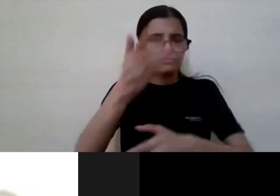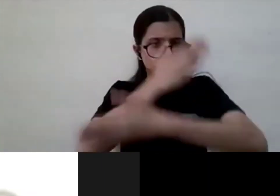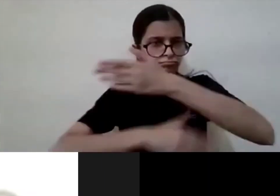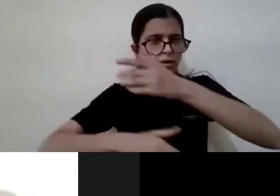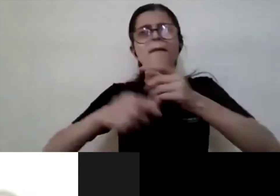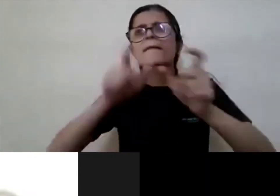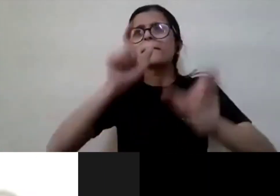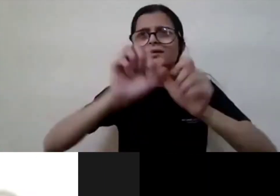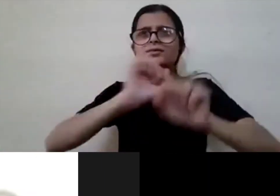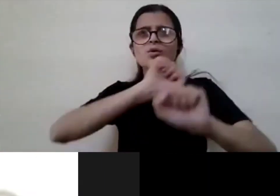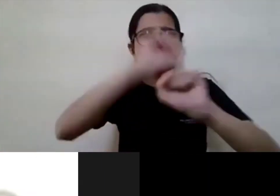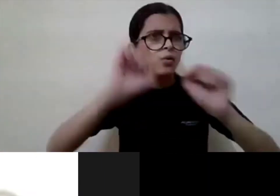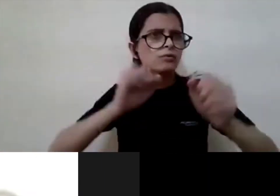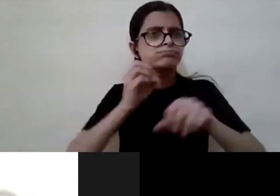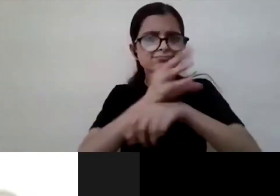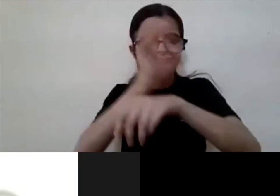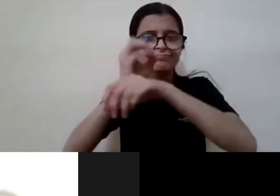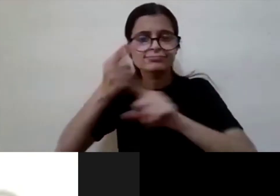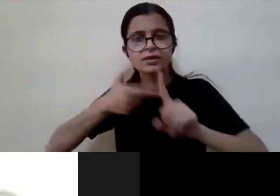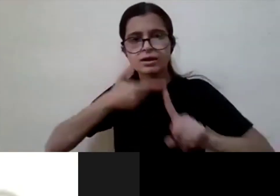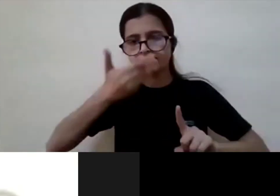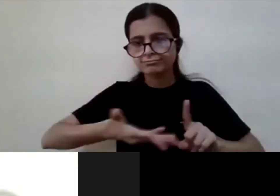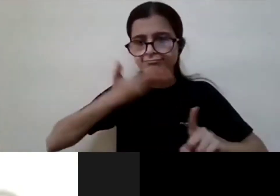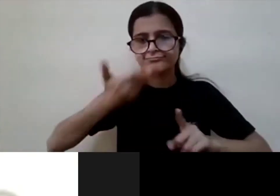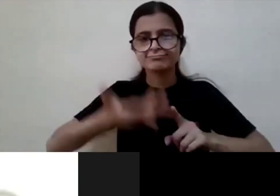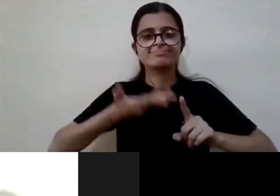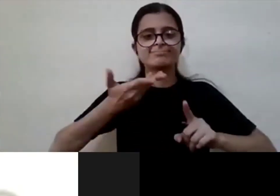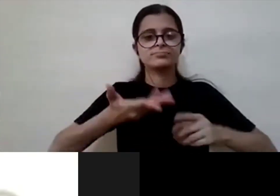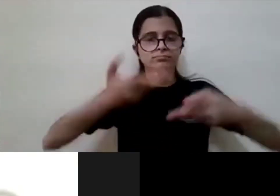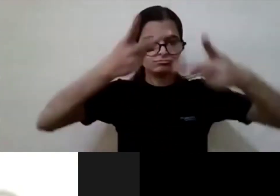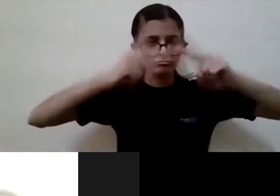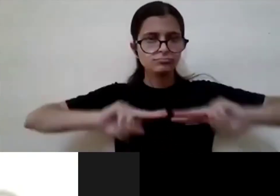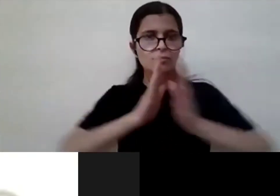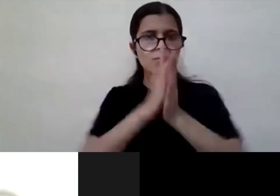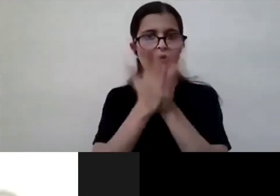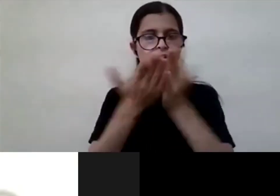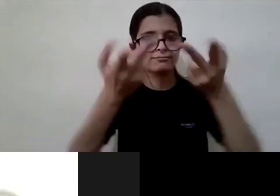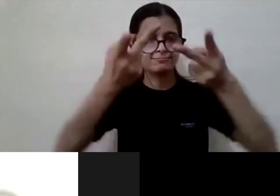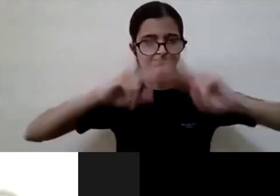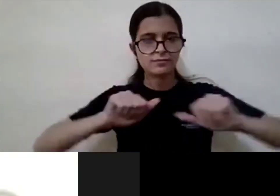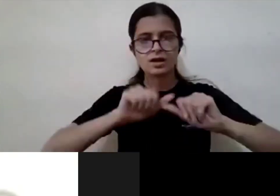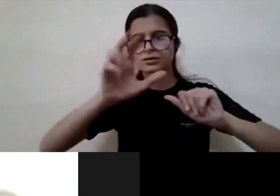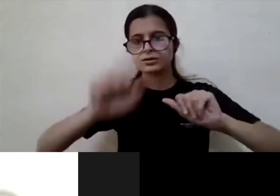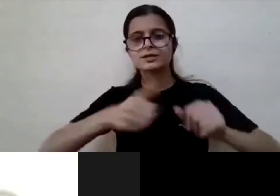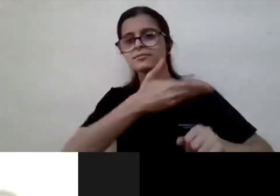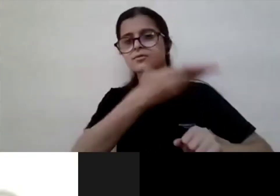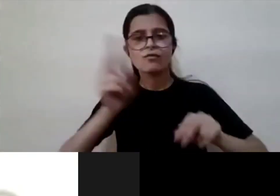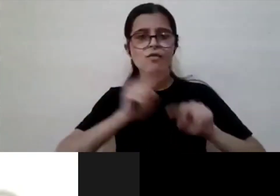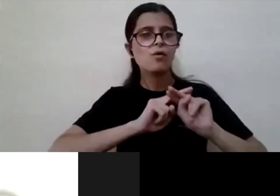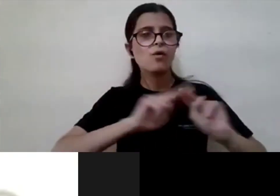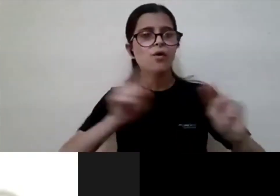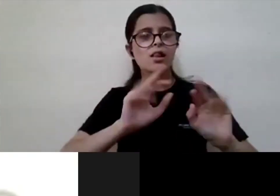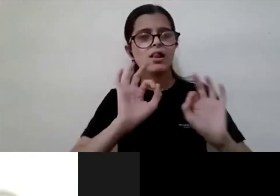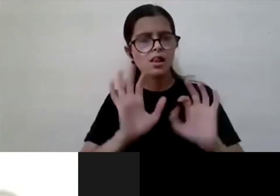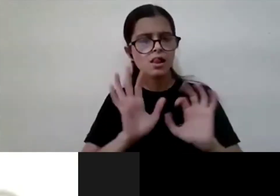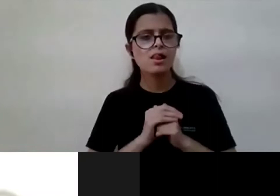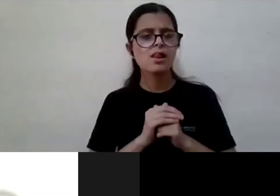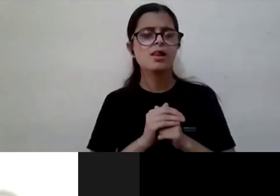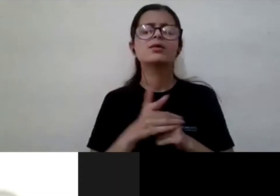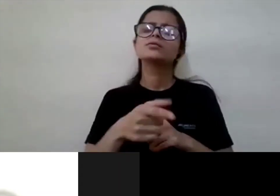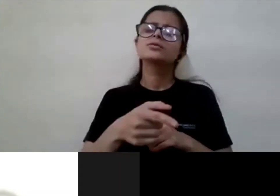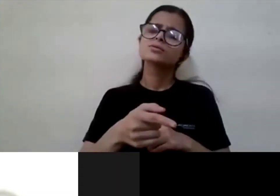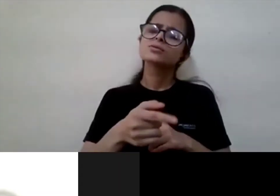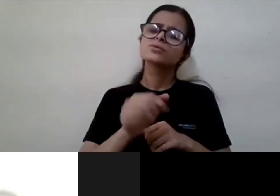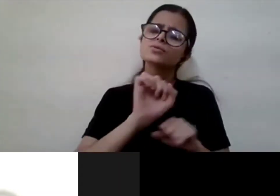these um converting um books or making accessible format books etc so what